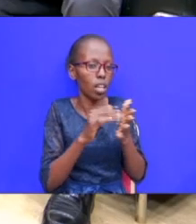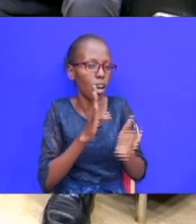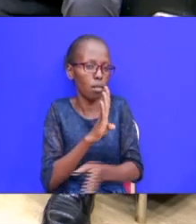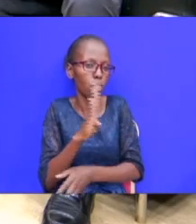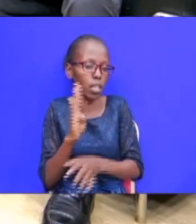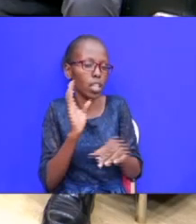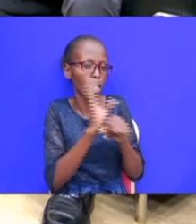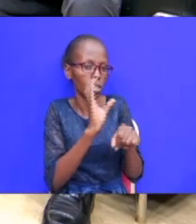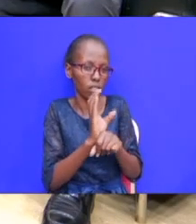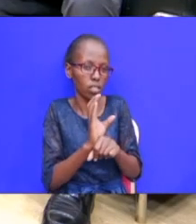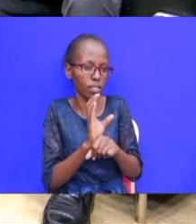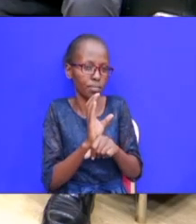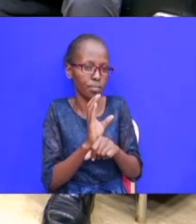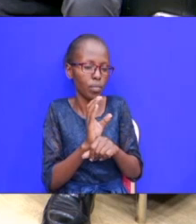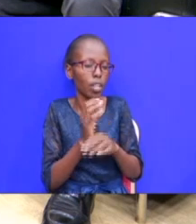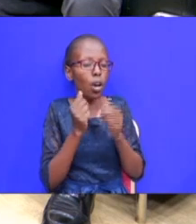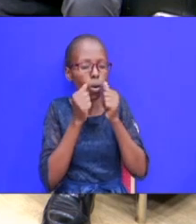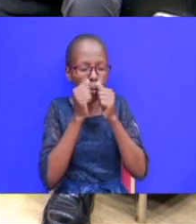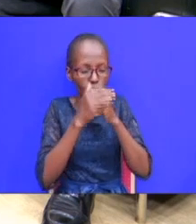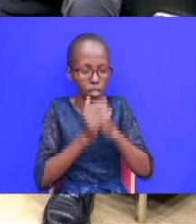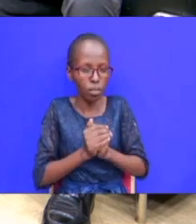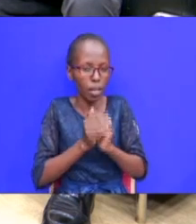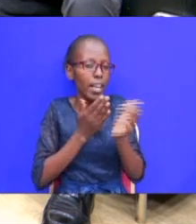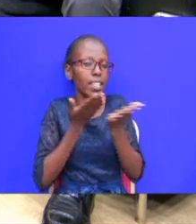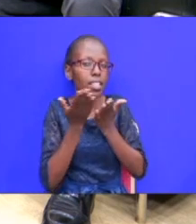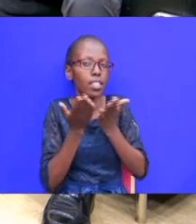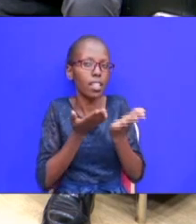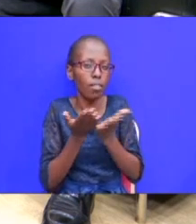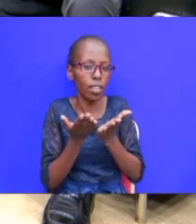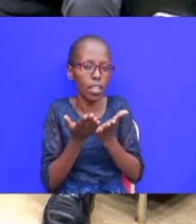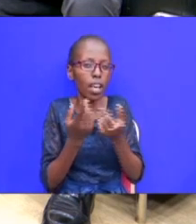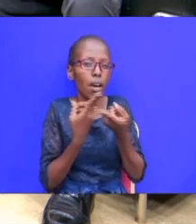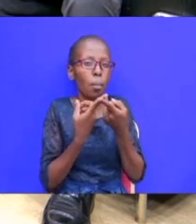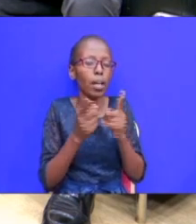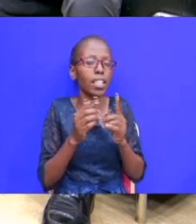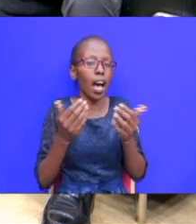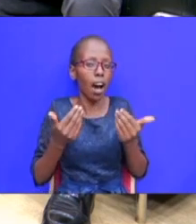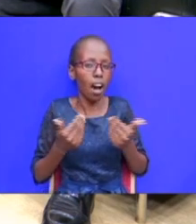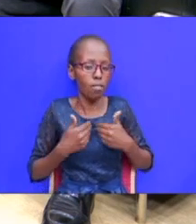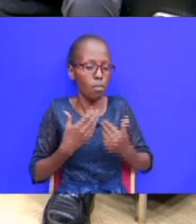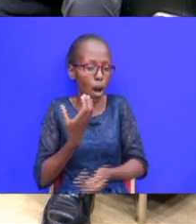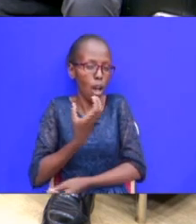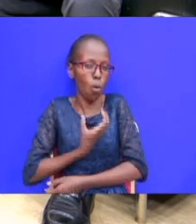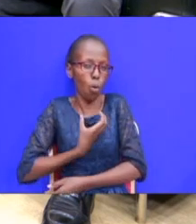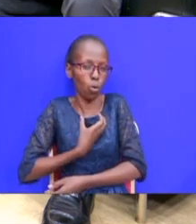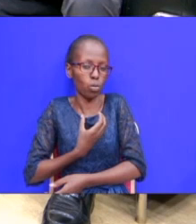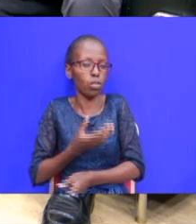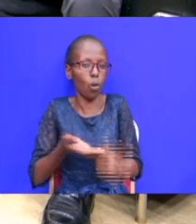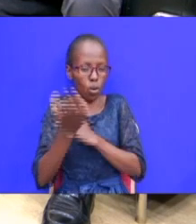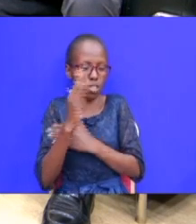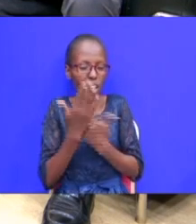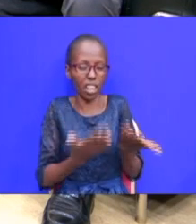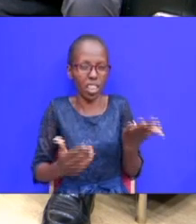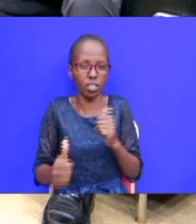in church worshiping serving but i still have my own gods and